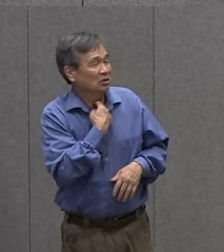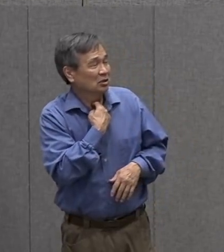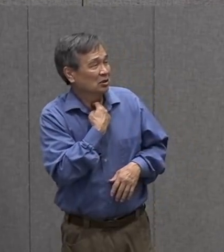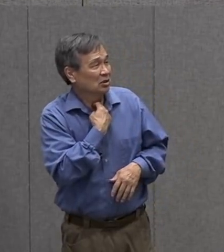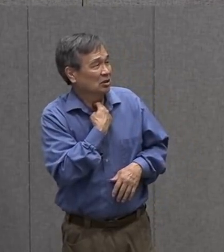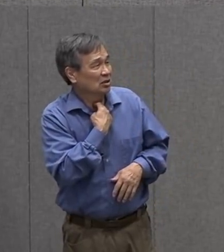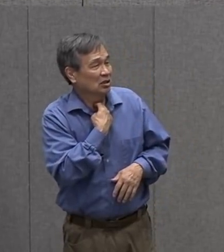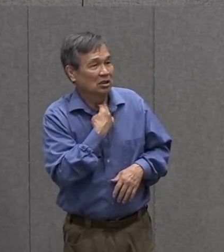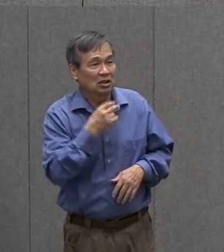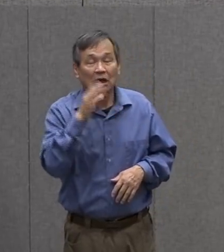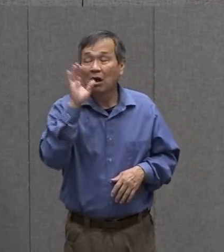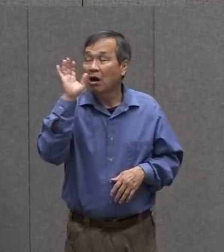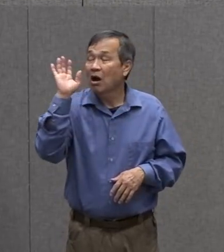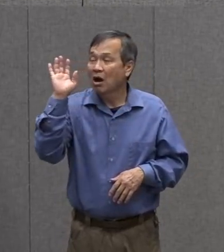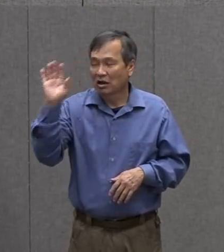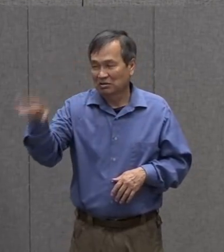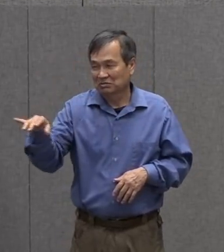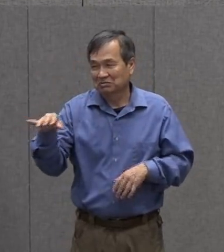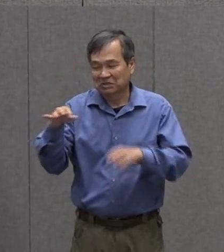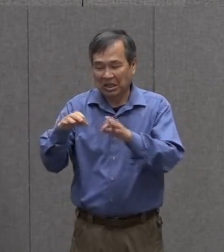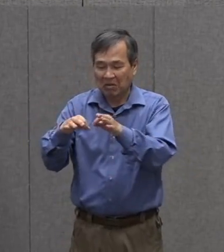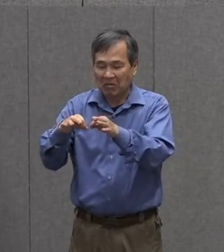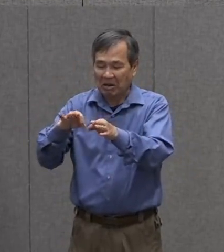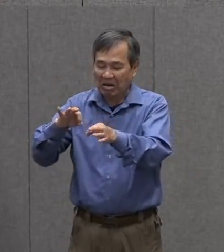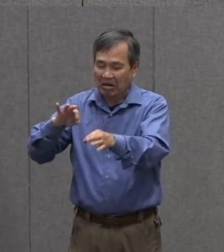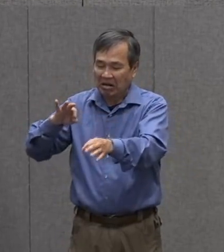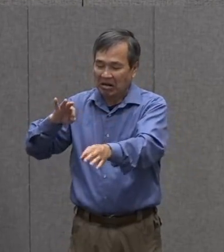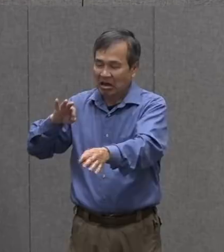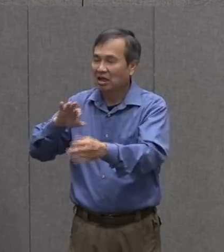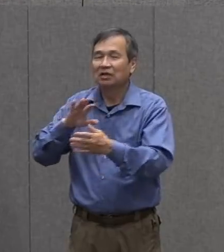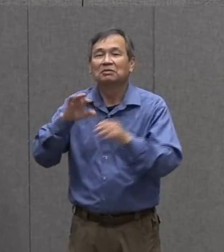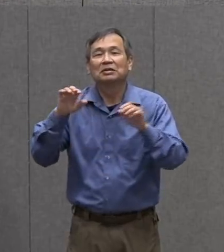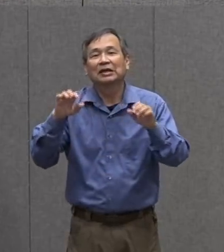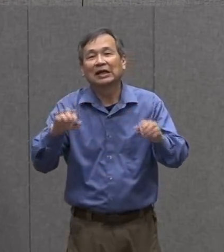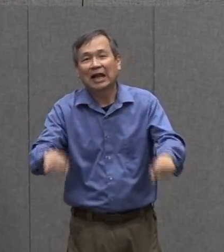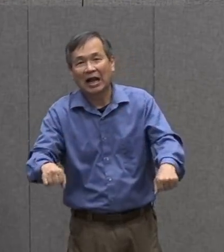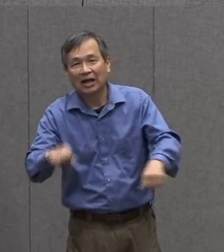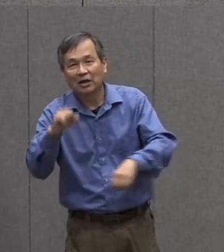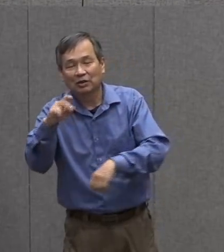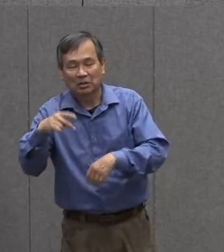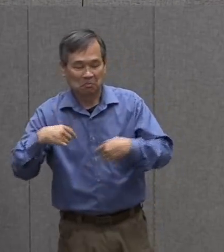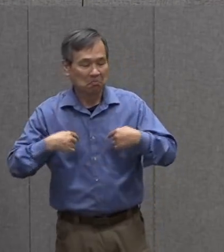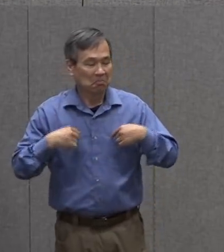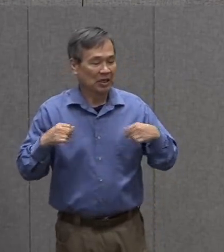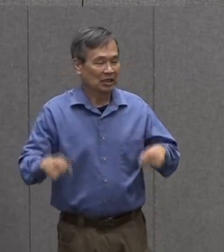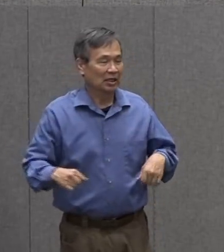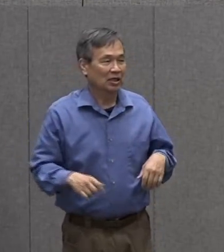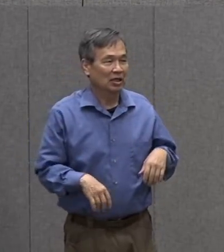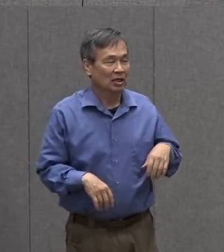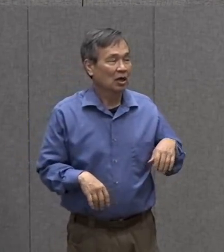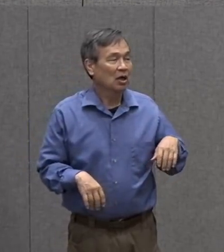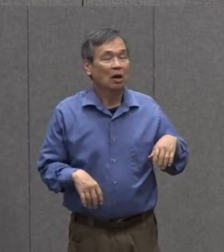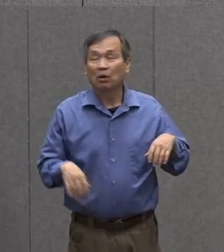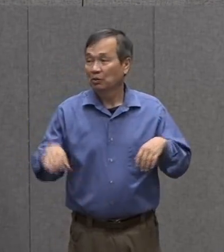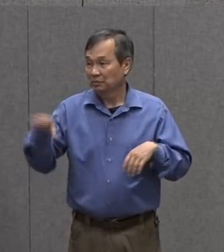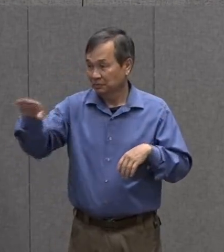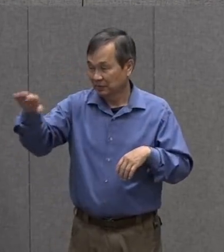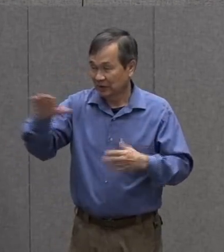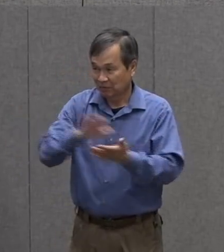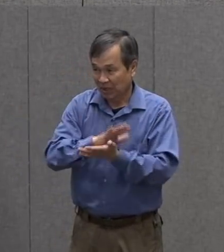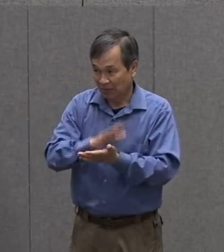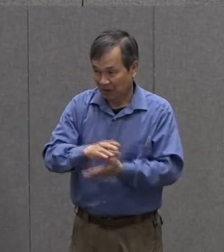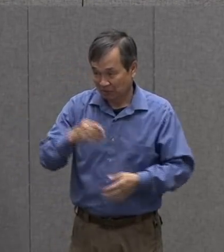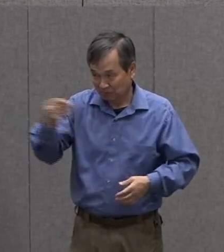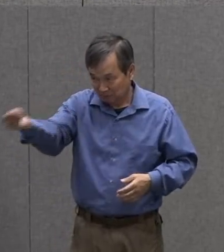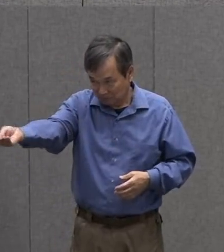tear the paper all right i can do that all right so i need paper miss roxanne here's a piece of paper